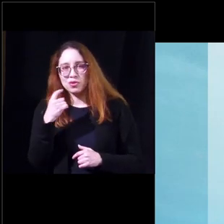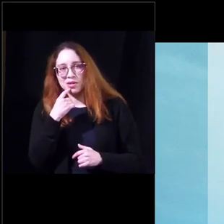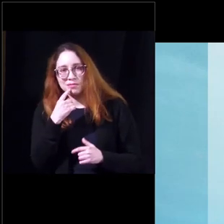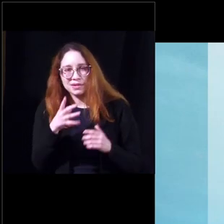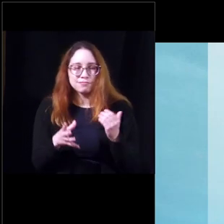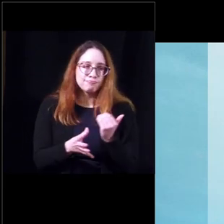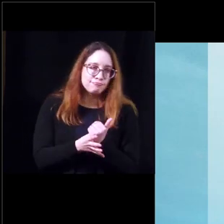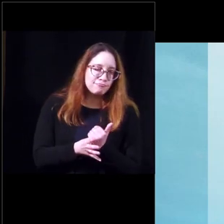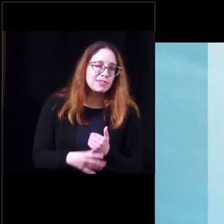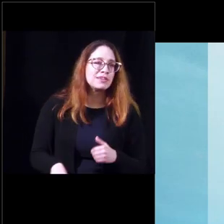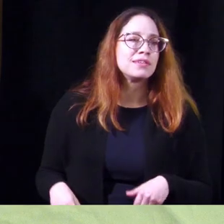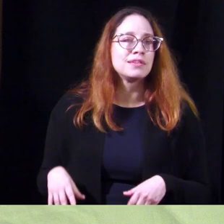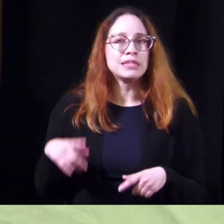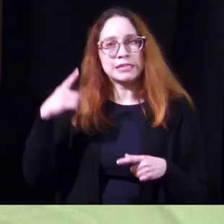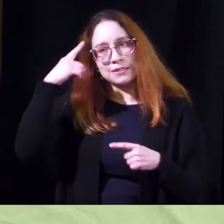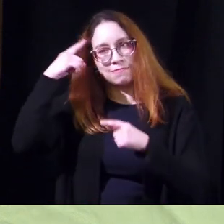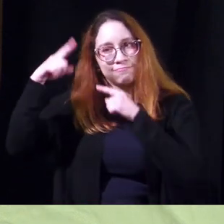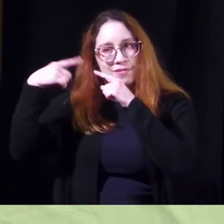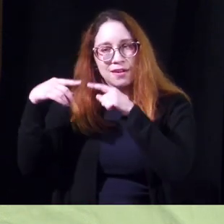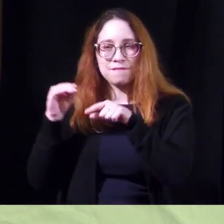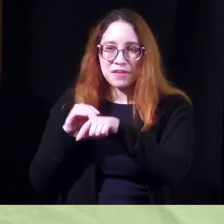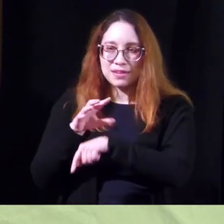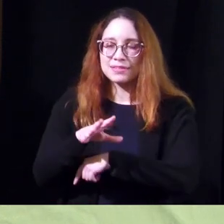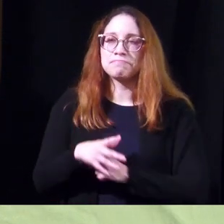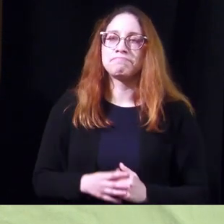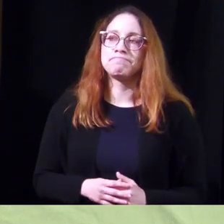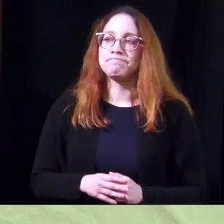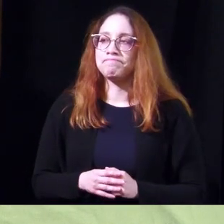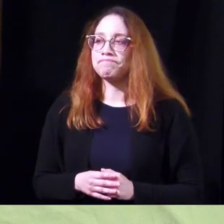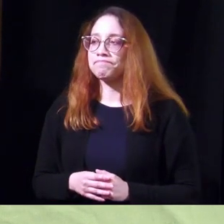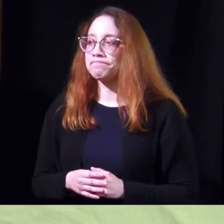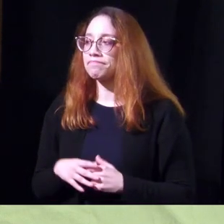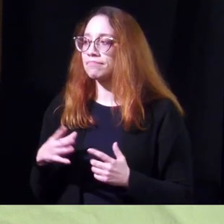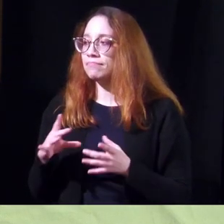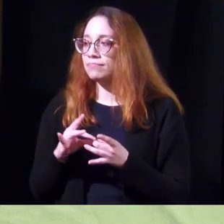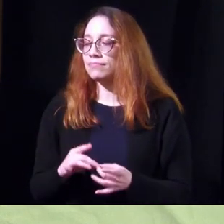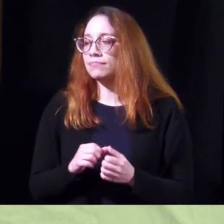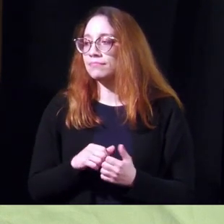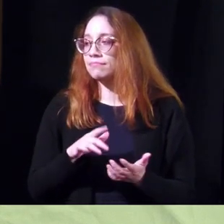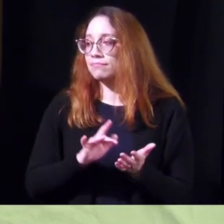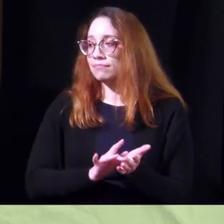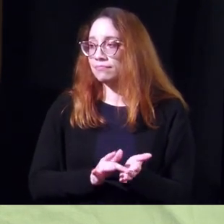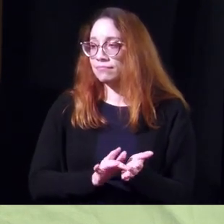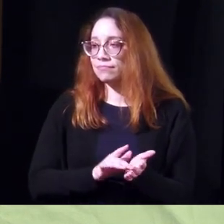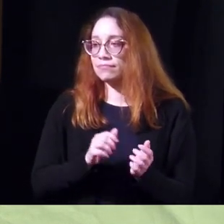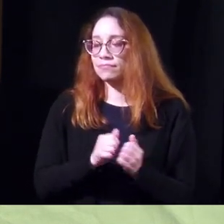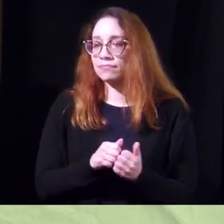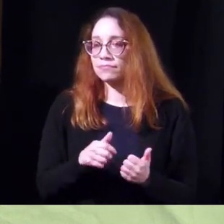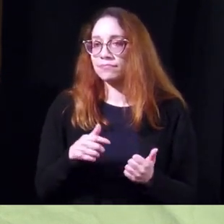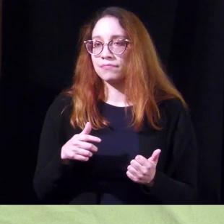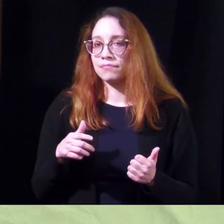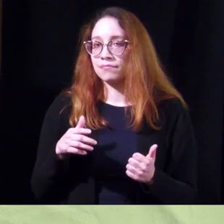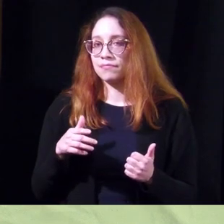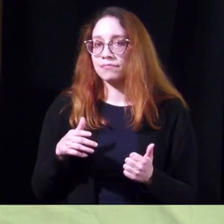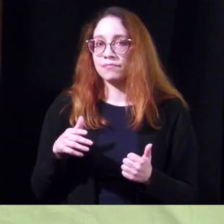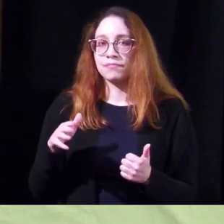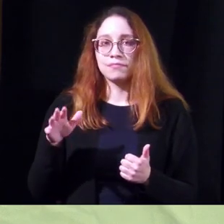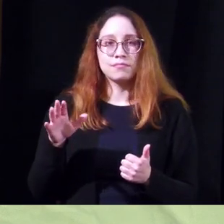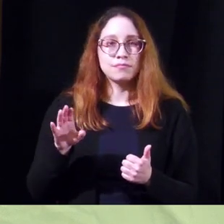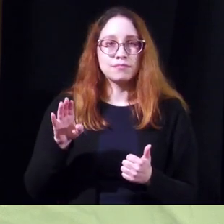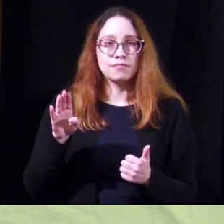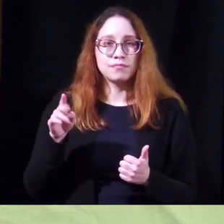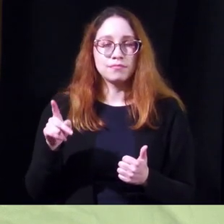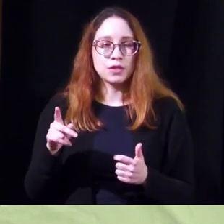constipation and cognitive effects um in terms of medications to open the bladder outlet to